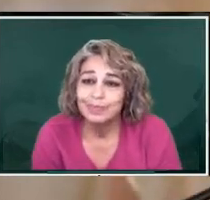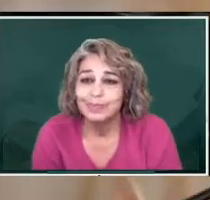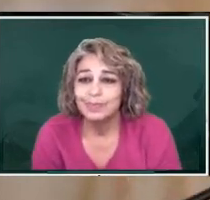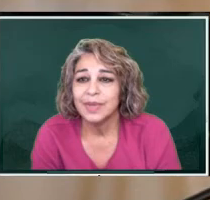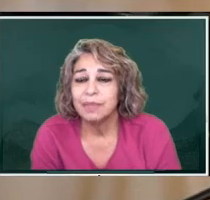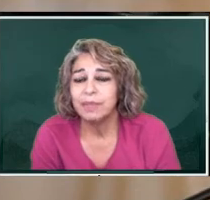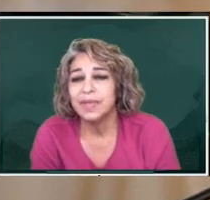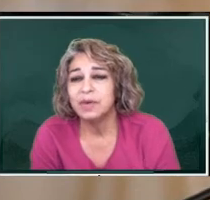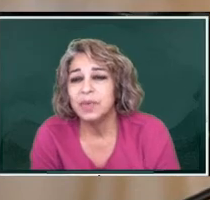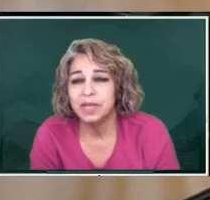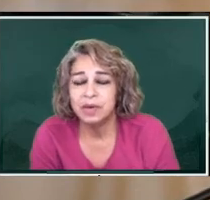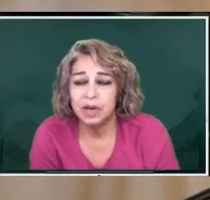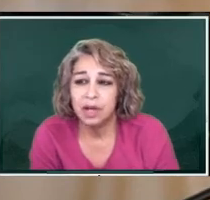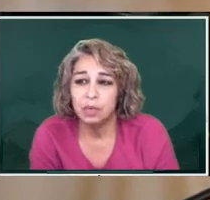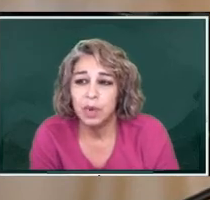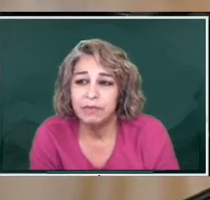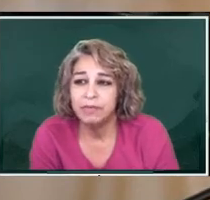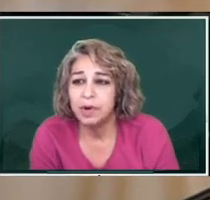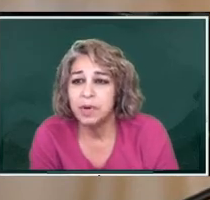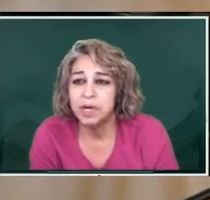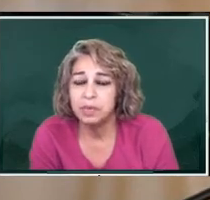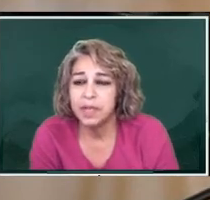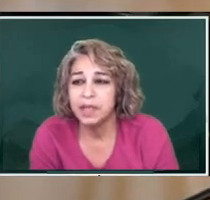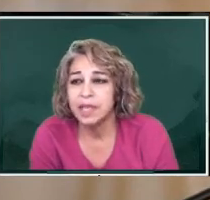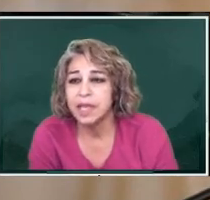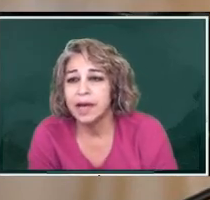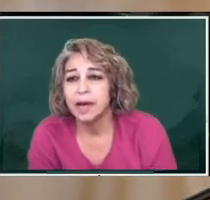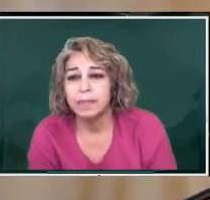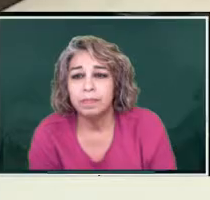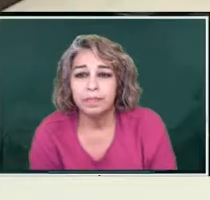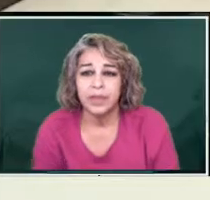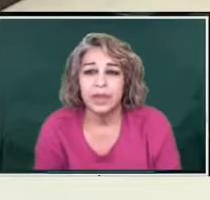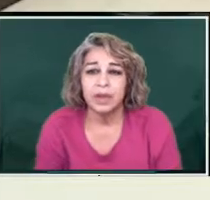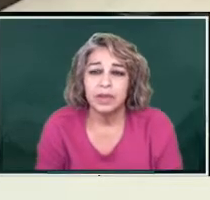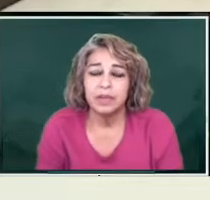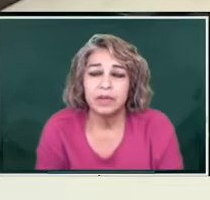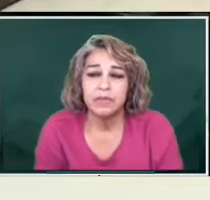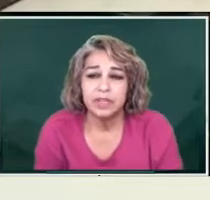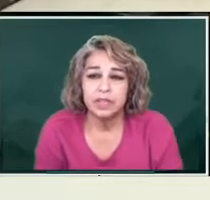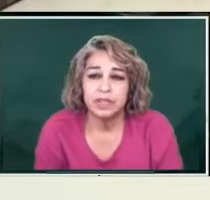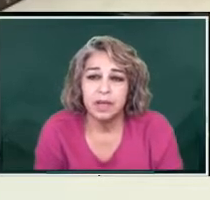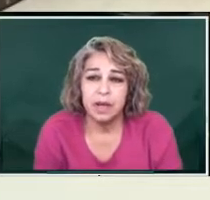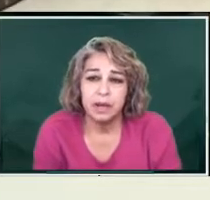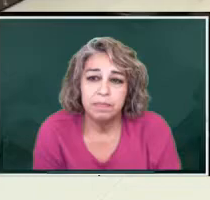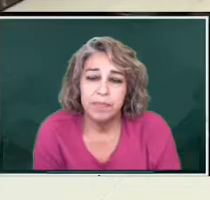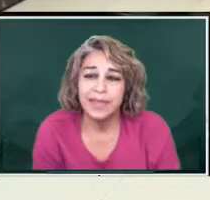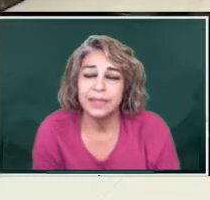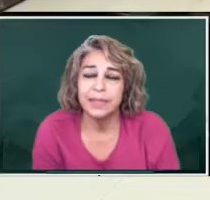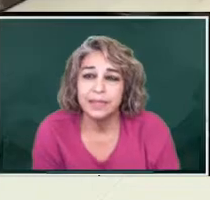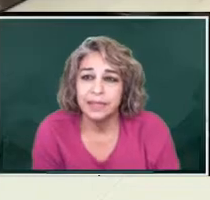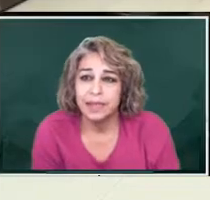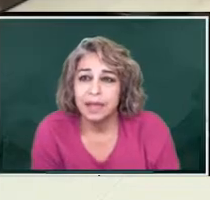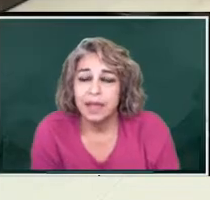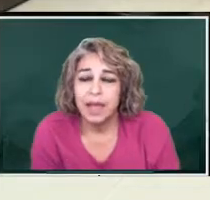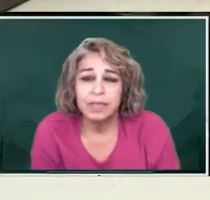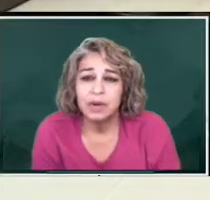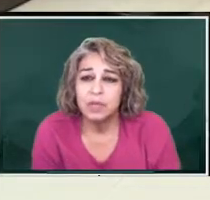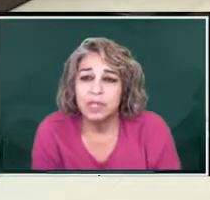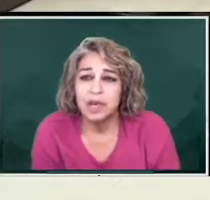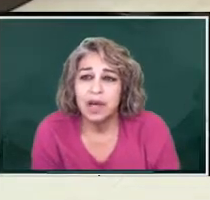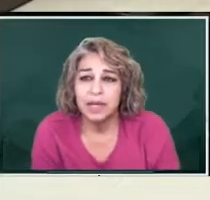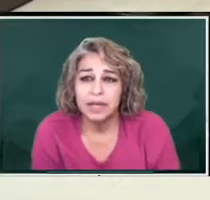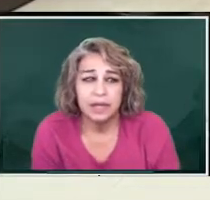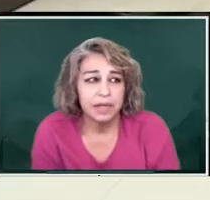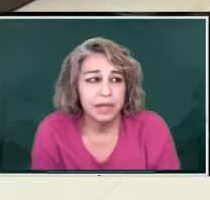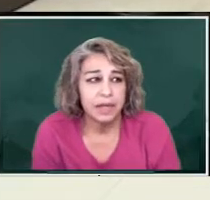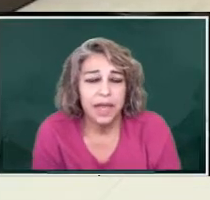But, but then we went forward with the, the first basis, and there